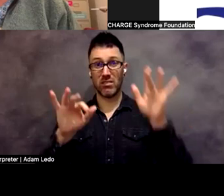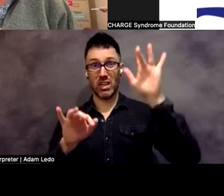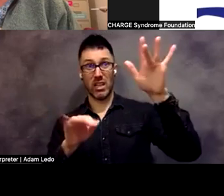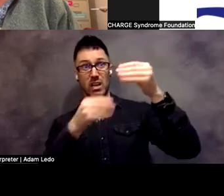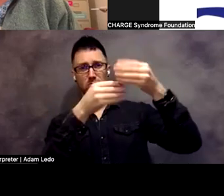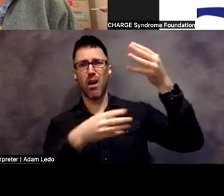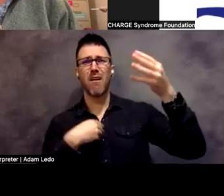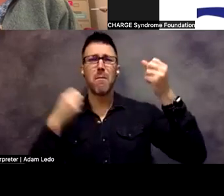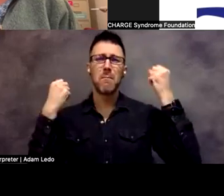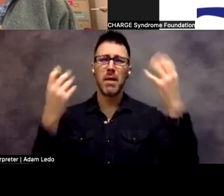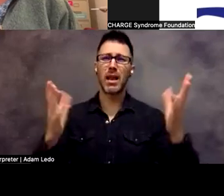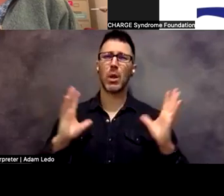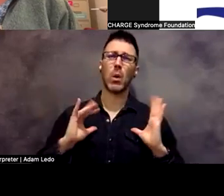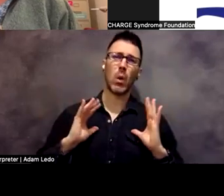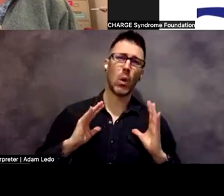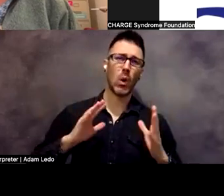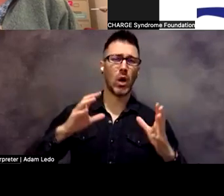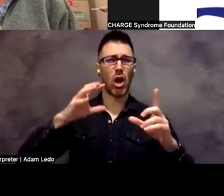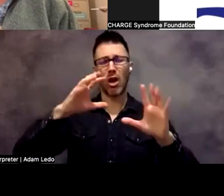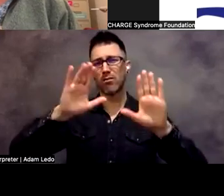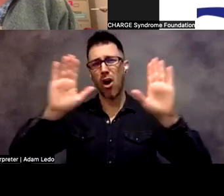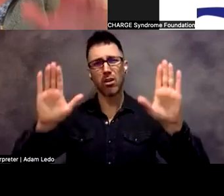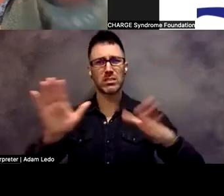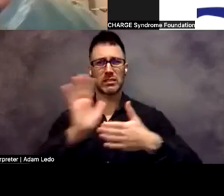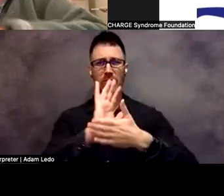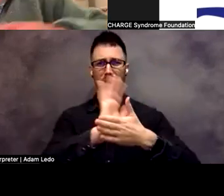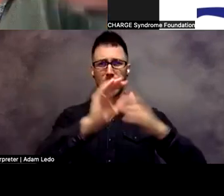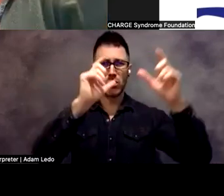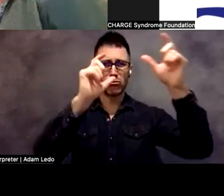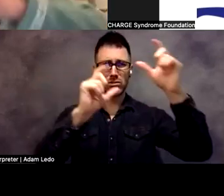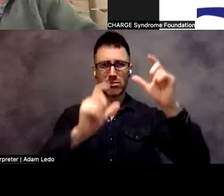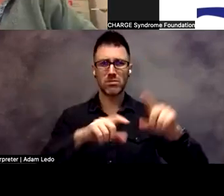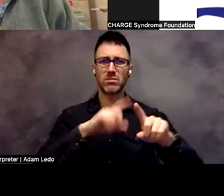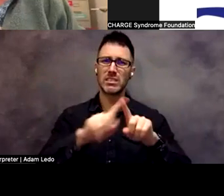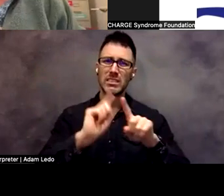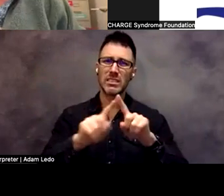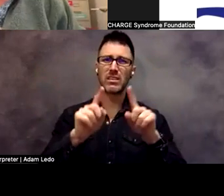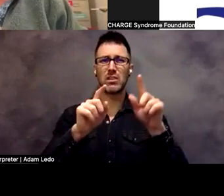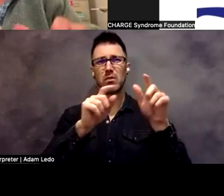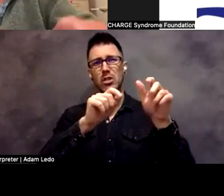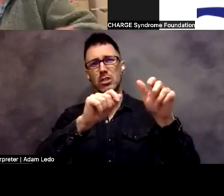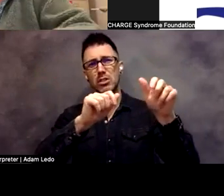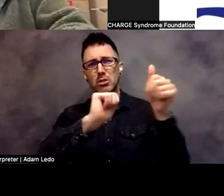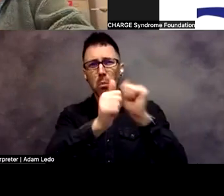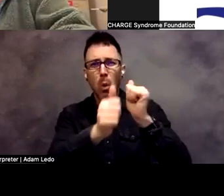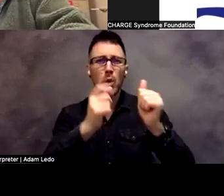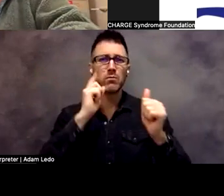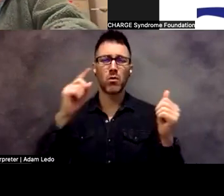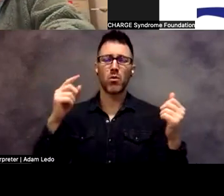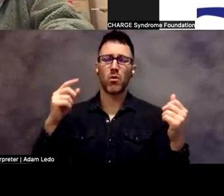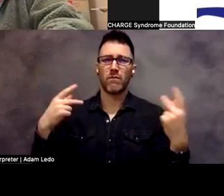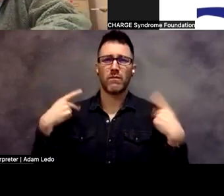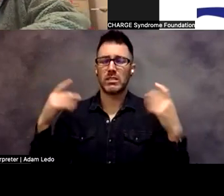videos. And these are all different sports that for physical education, like beat baseball,